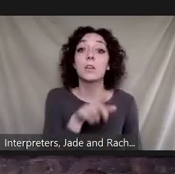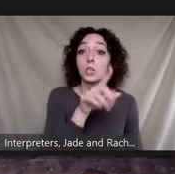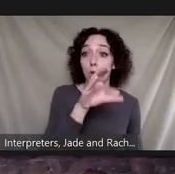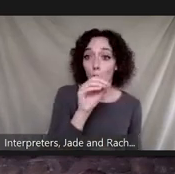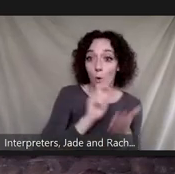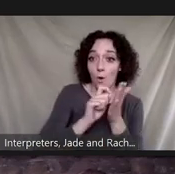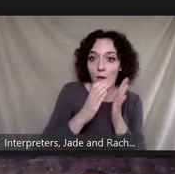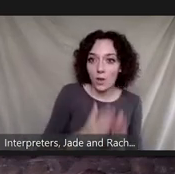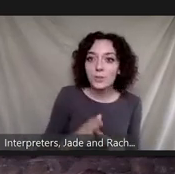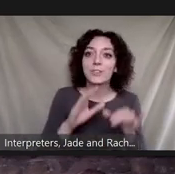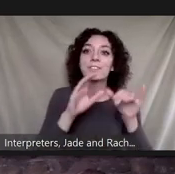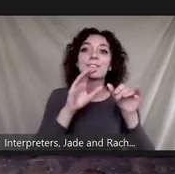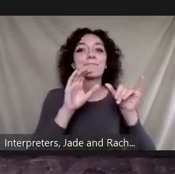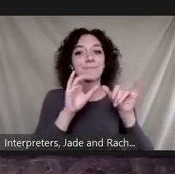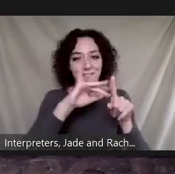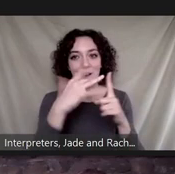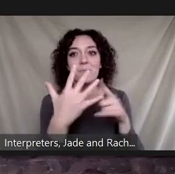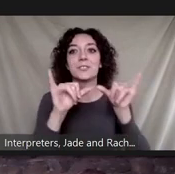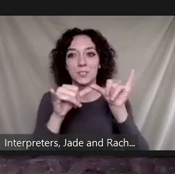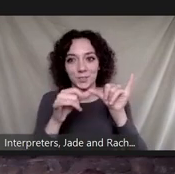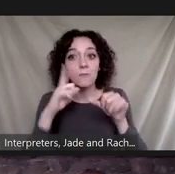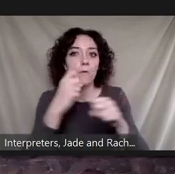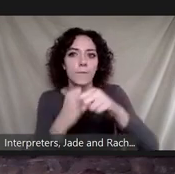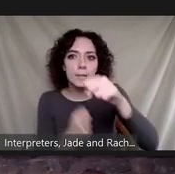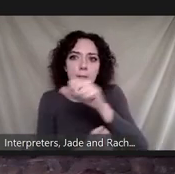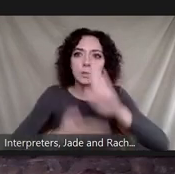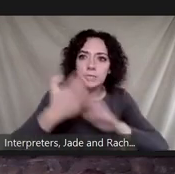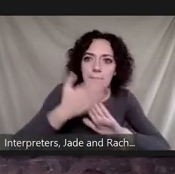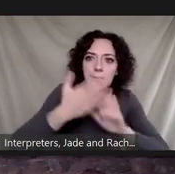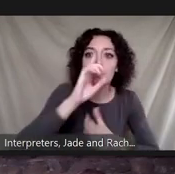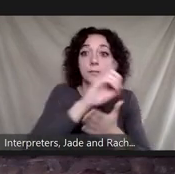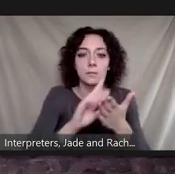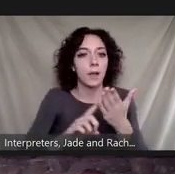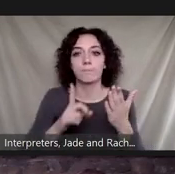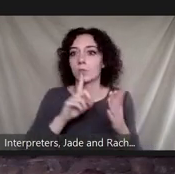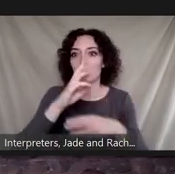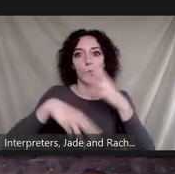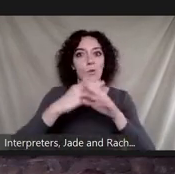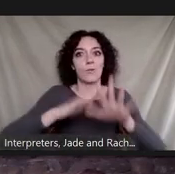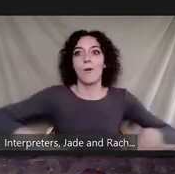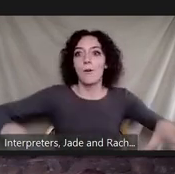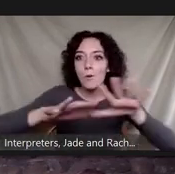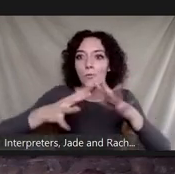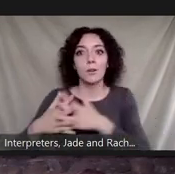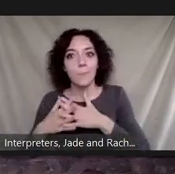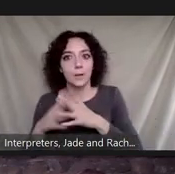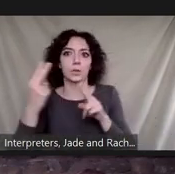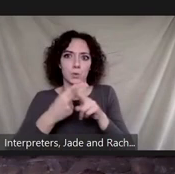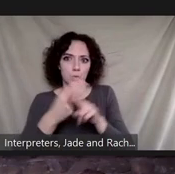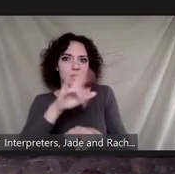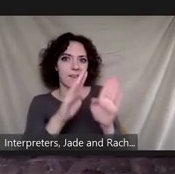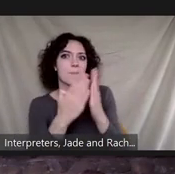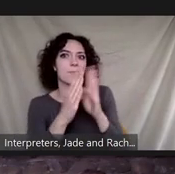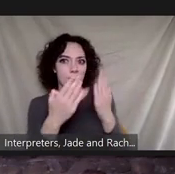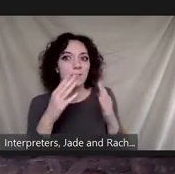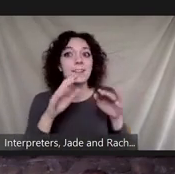engineering fundamental sustainability and design used throughout the world in the united states in our engineering environmental engineering